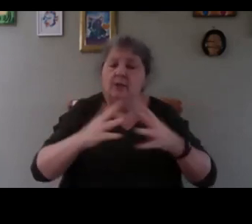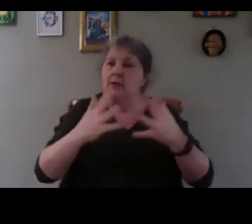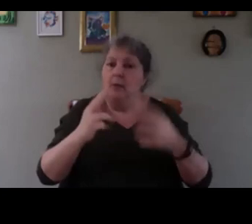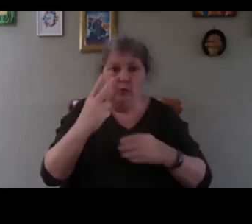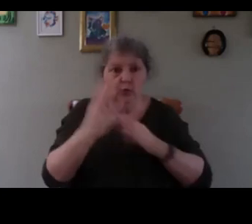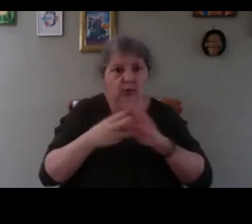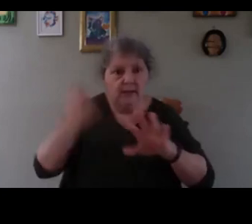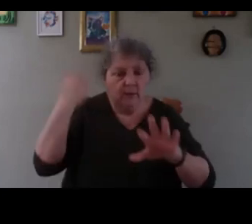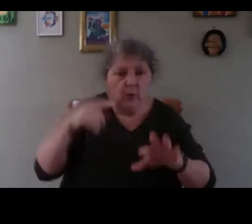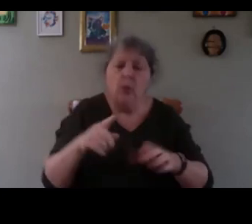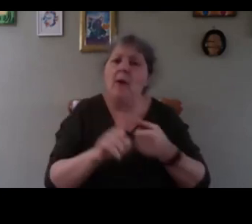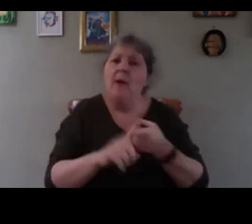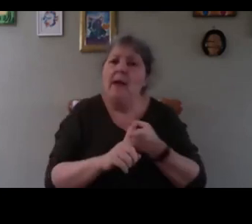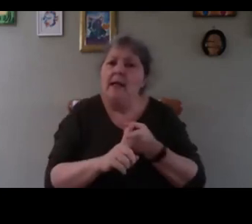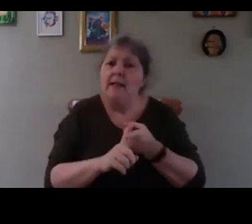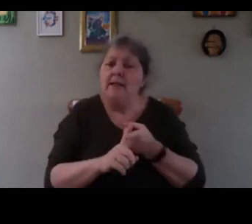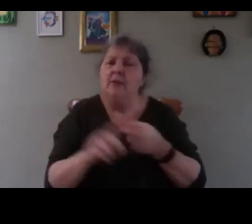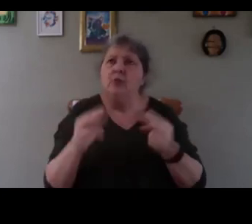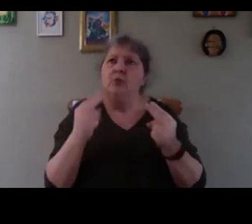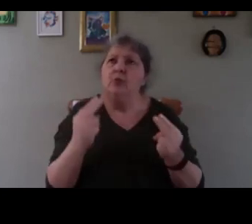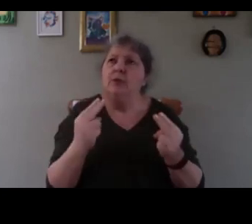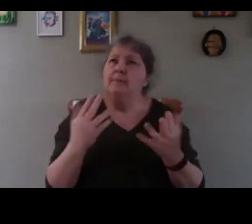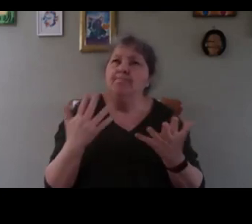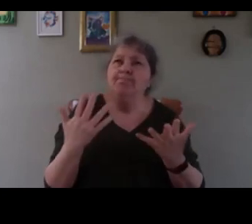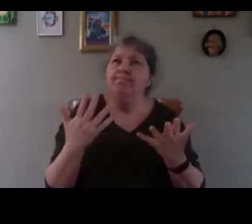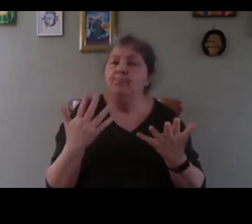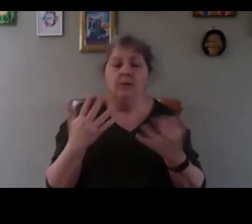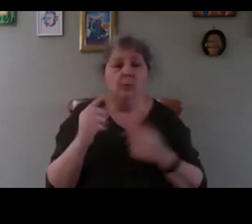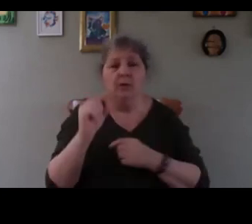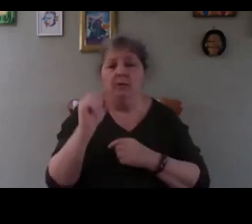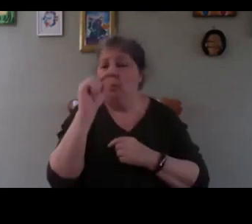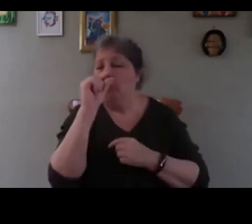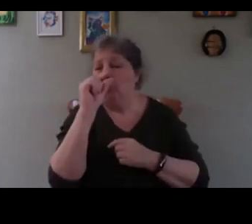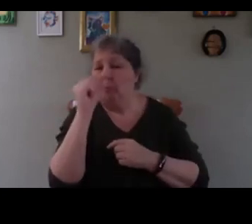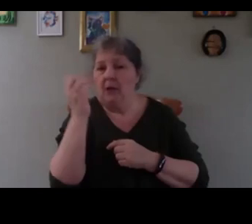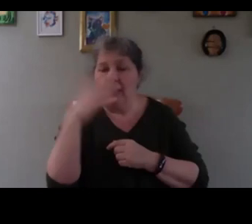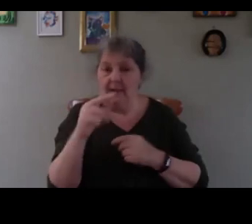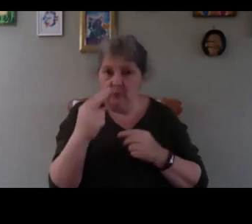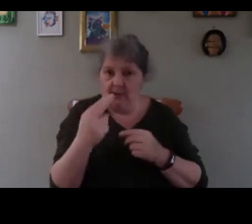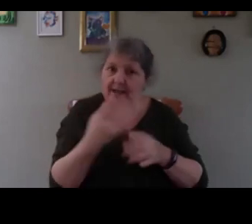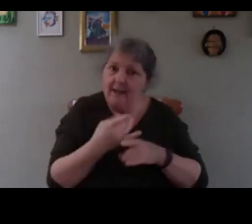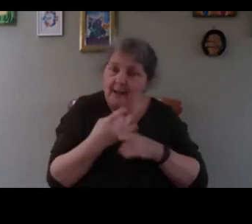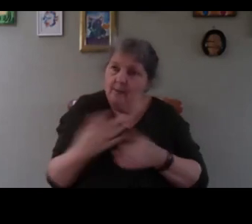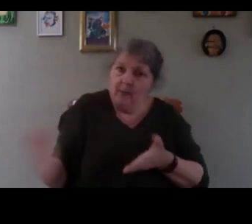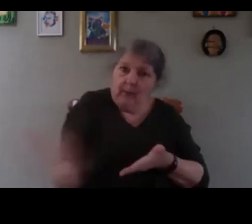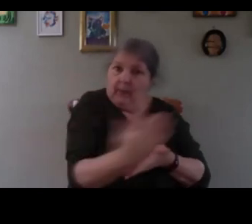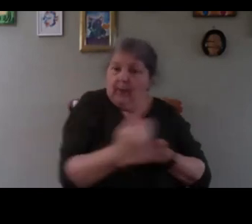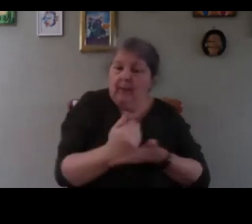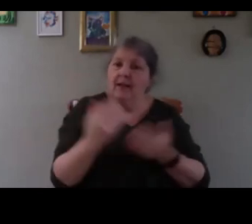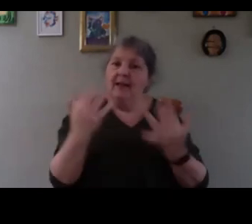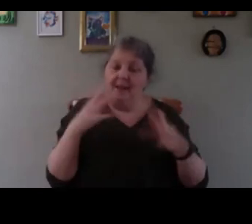and you need in January you don't have too much so this is going to improve a lot the